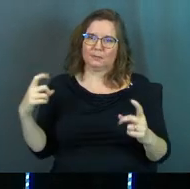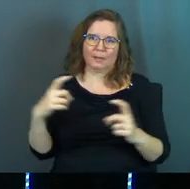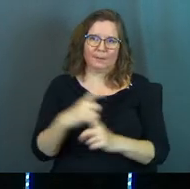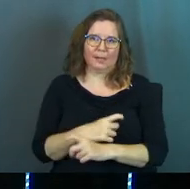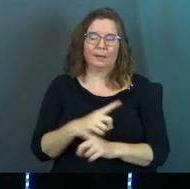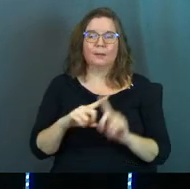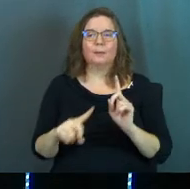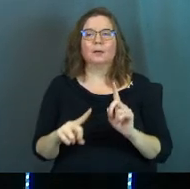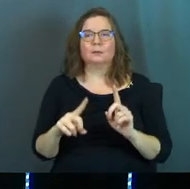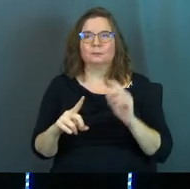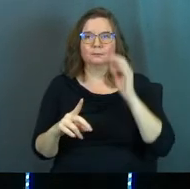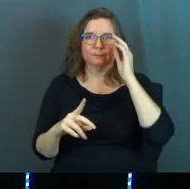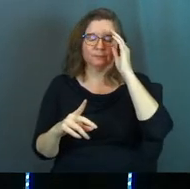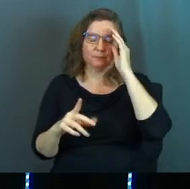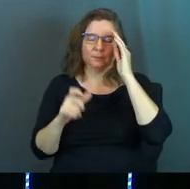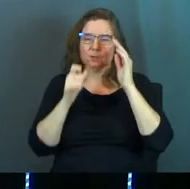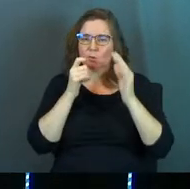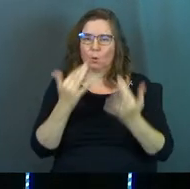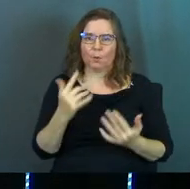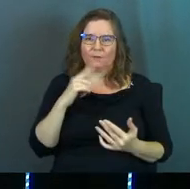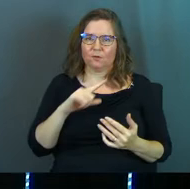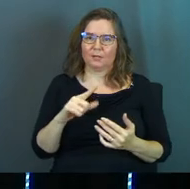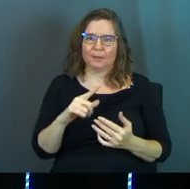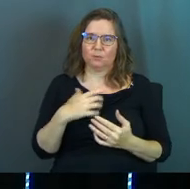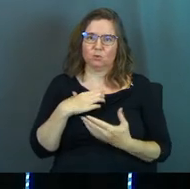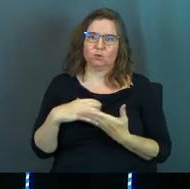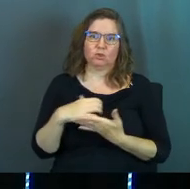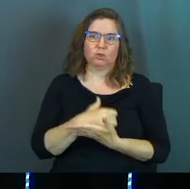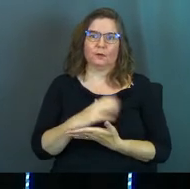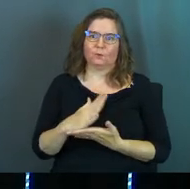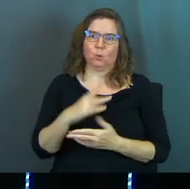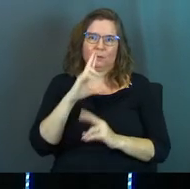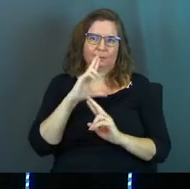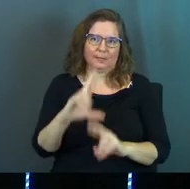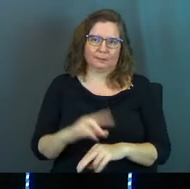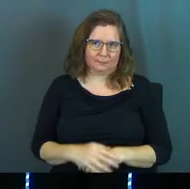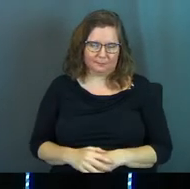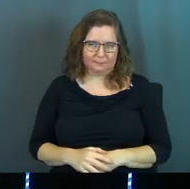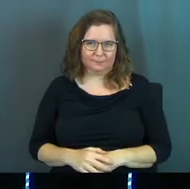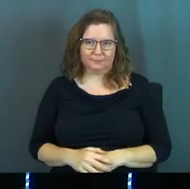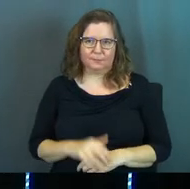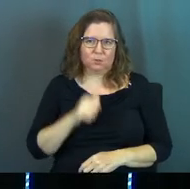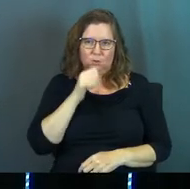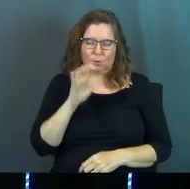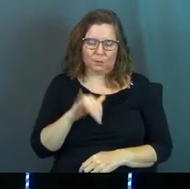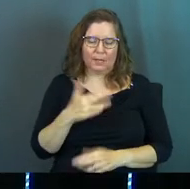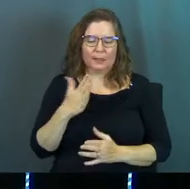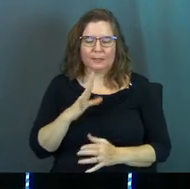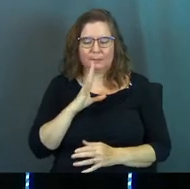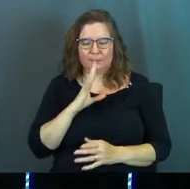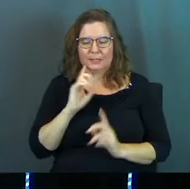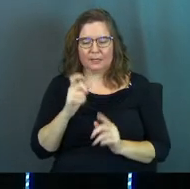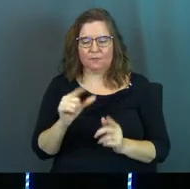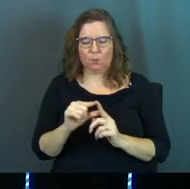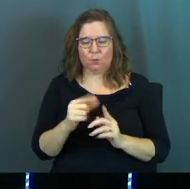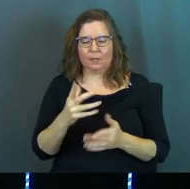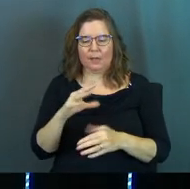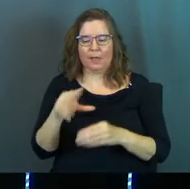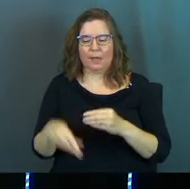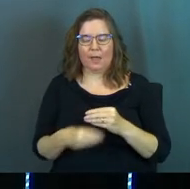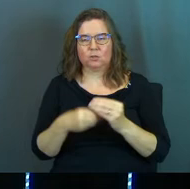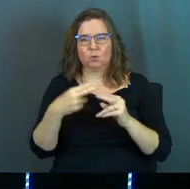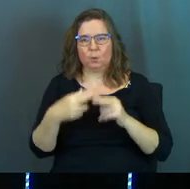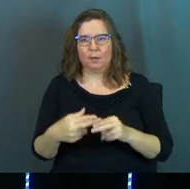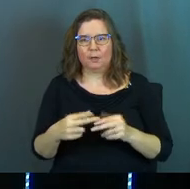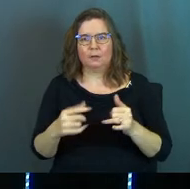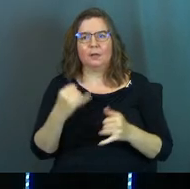complicated, but just don't wait for them to deserve your respect. Don't do that. Let them speak. Give their words extra weight.